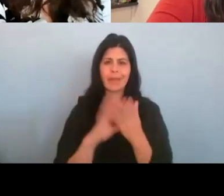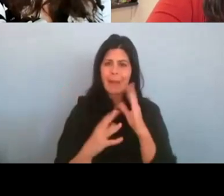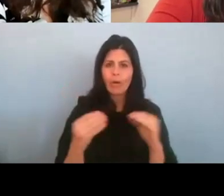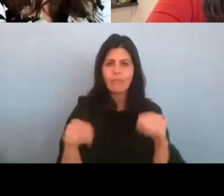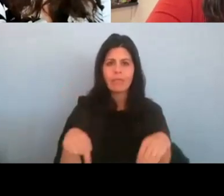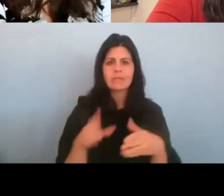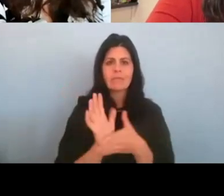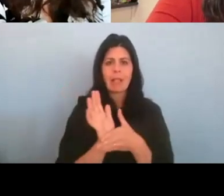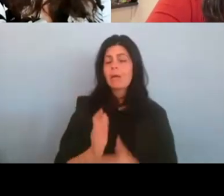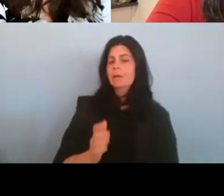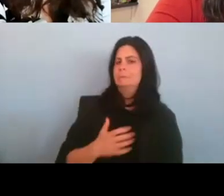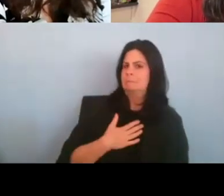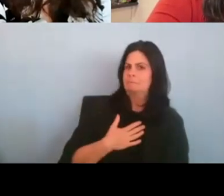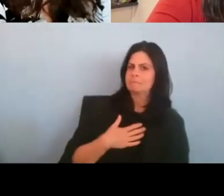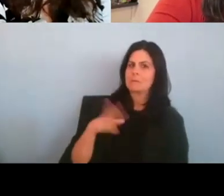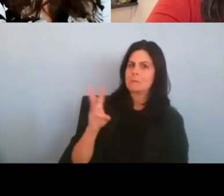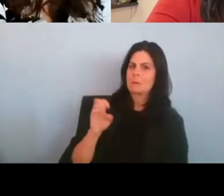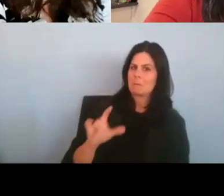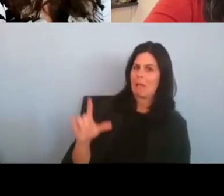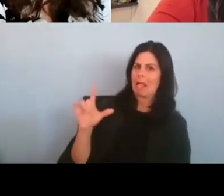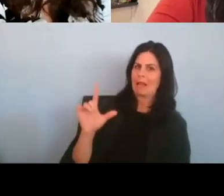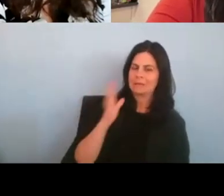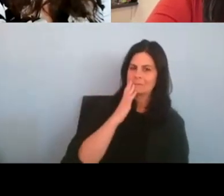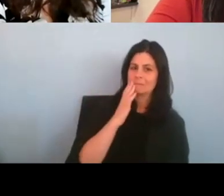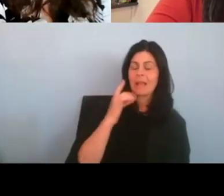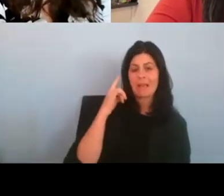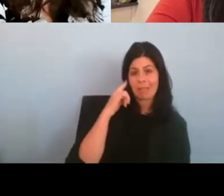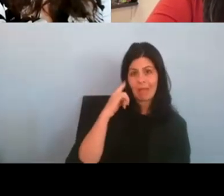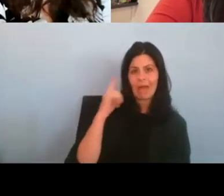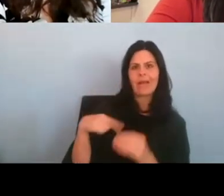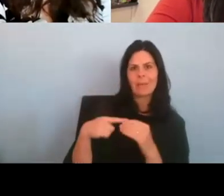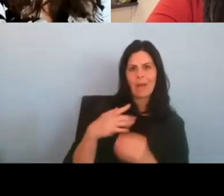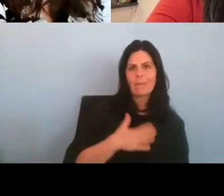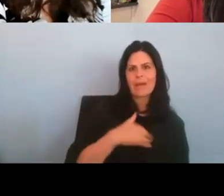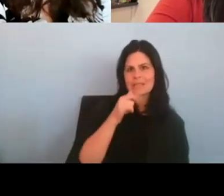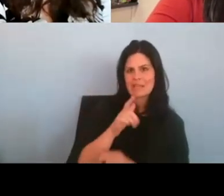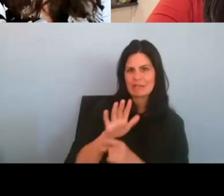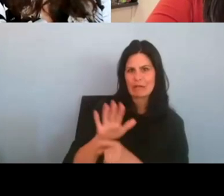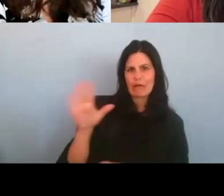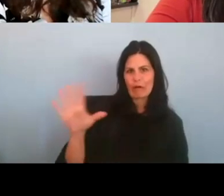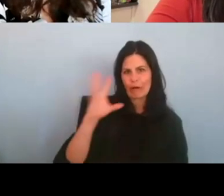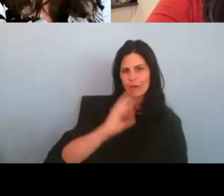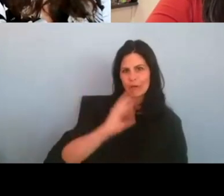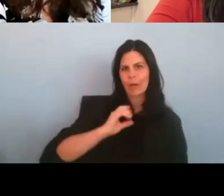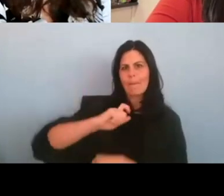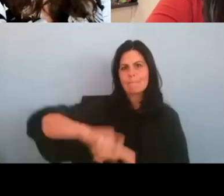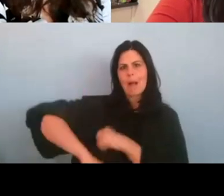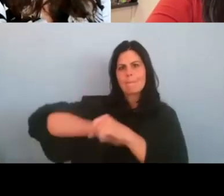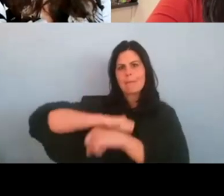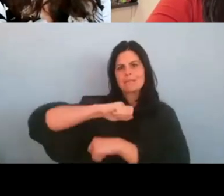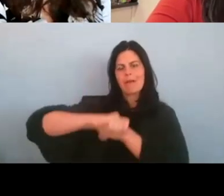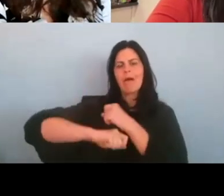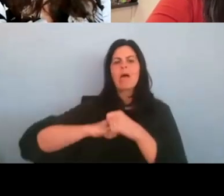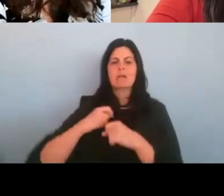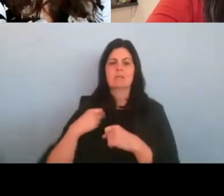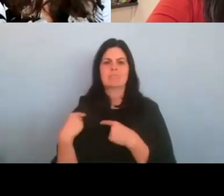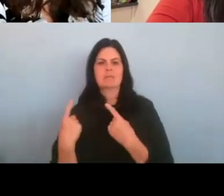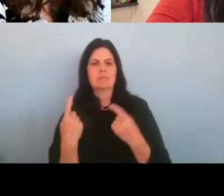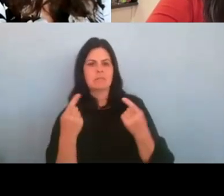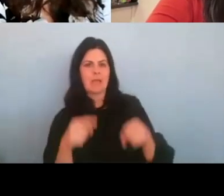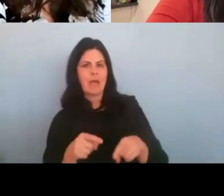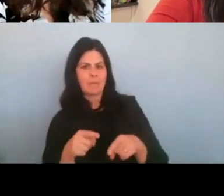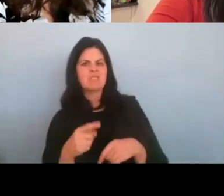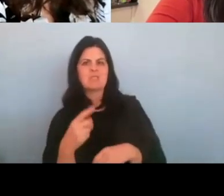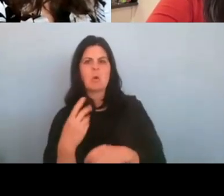I have thought about my sister's bat mitzvah really since it happened over two decades ago. Um,